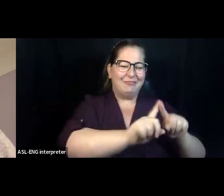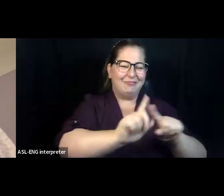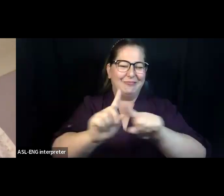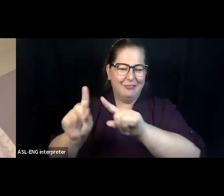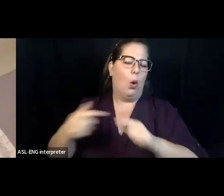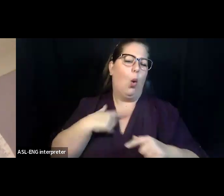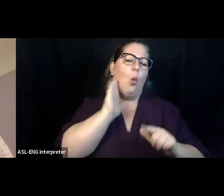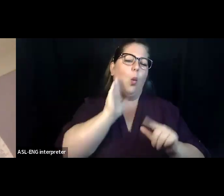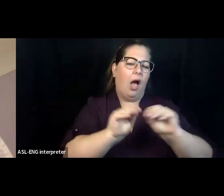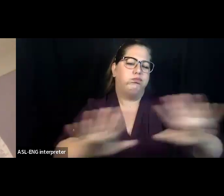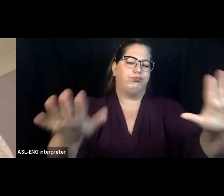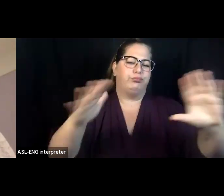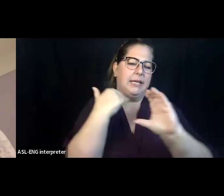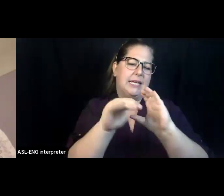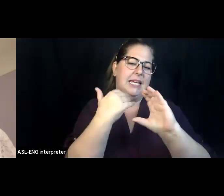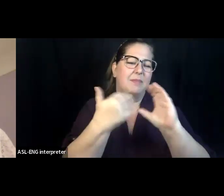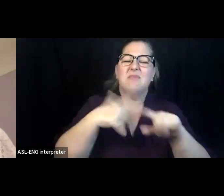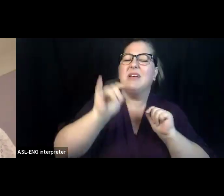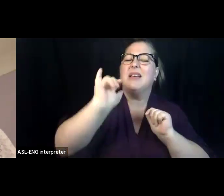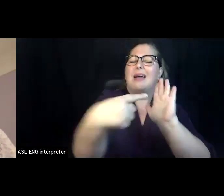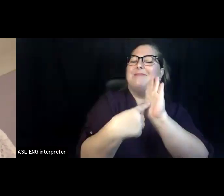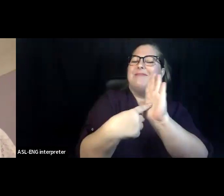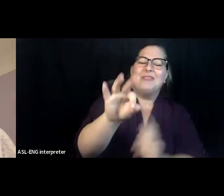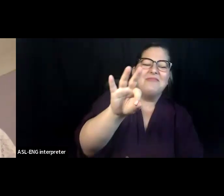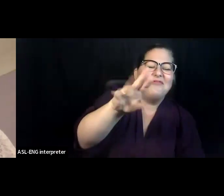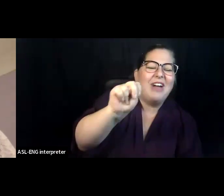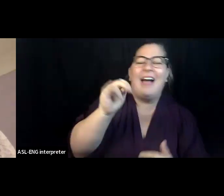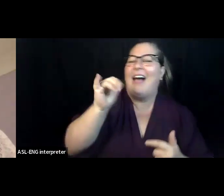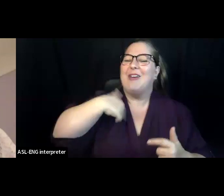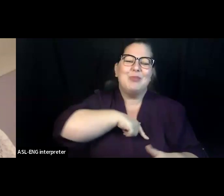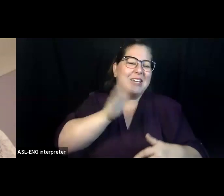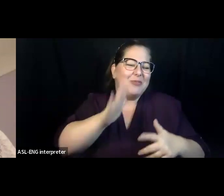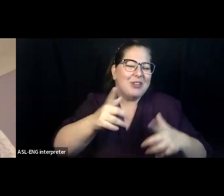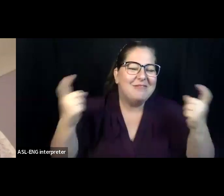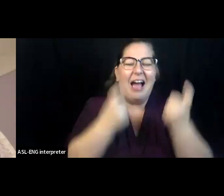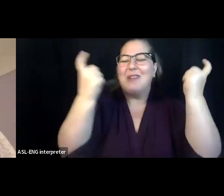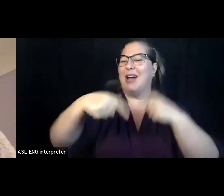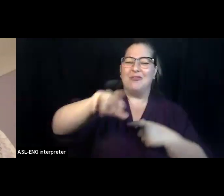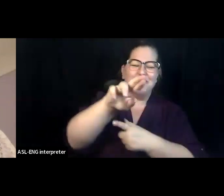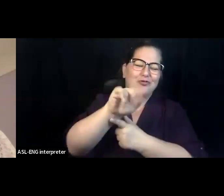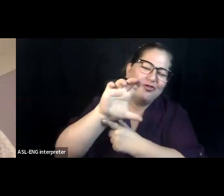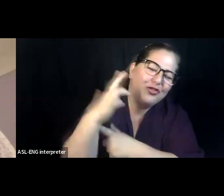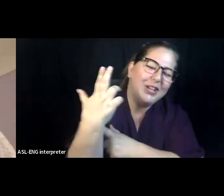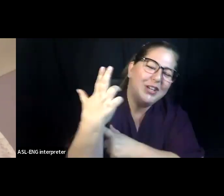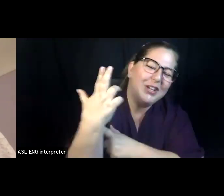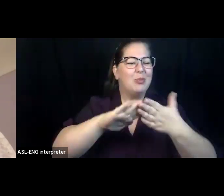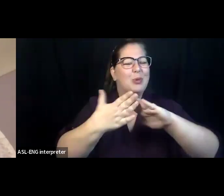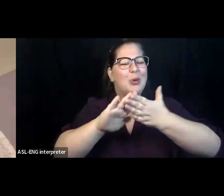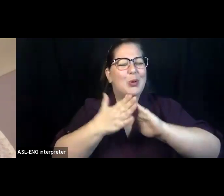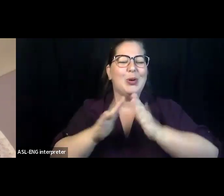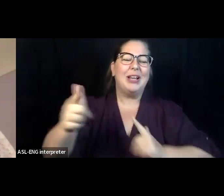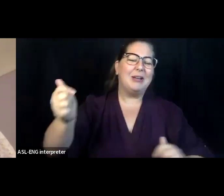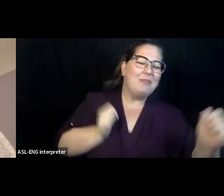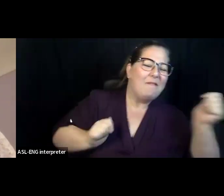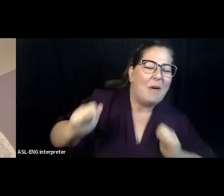wrote like a choose your own adventure virtual space. And that just means that we've heard a lot of people who want some kind of just like more casual